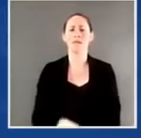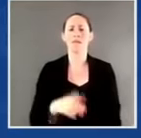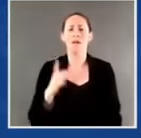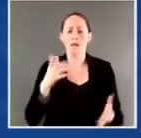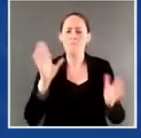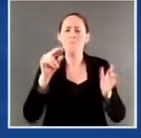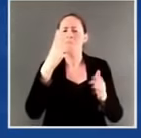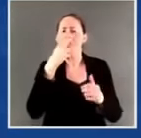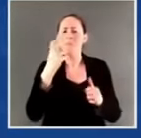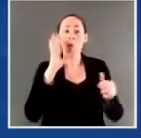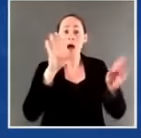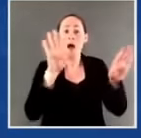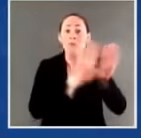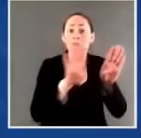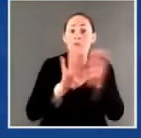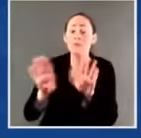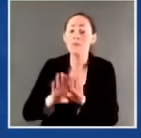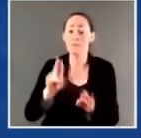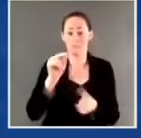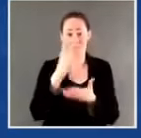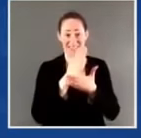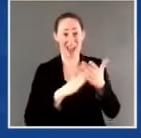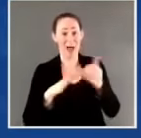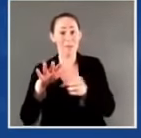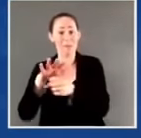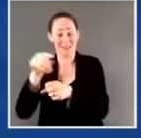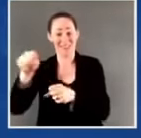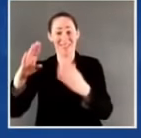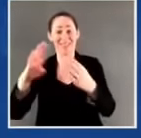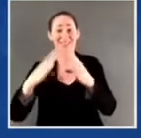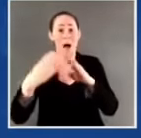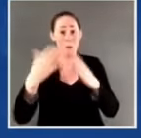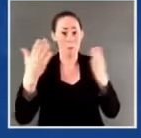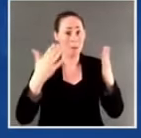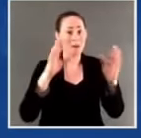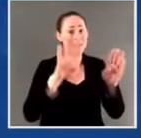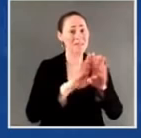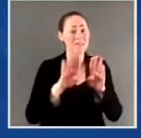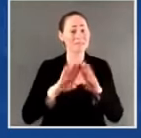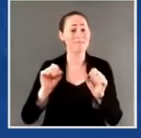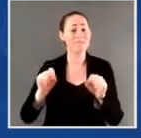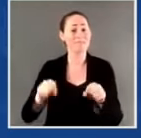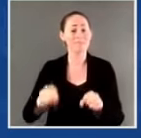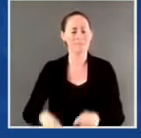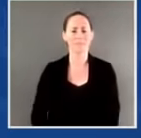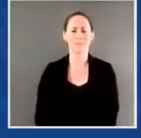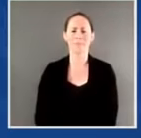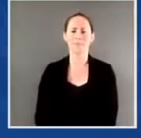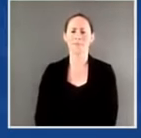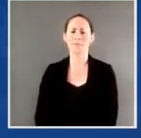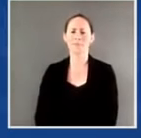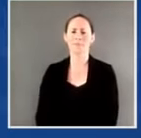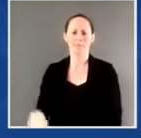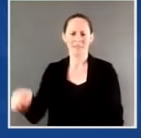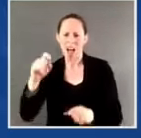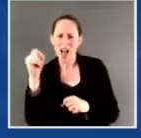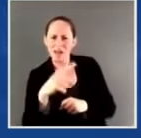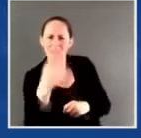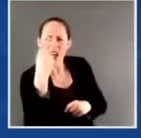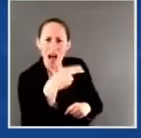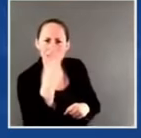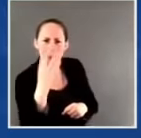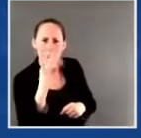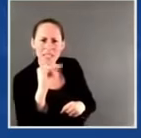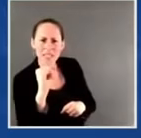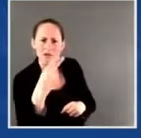Do you have any comment about what the Catholic bishops have done? Are you concerned about this rift within the